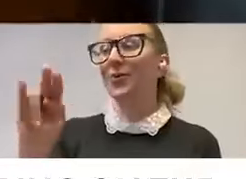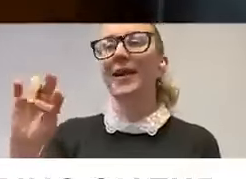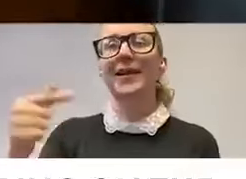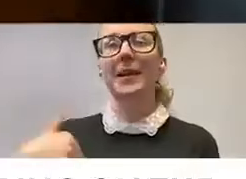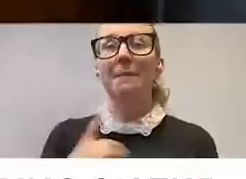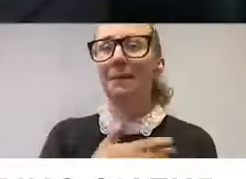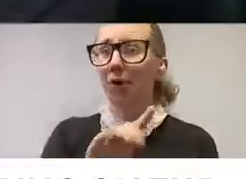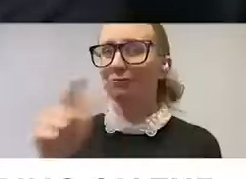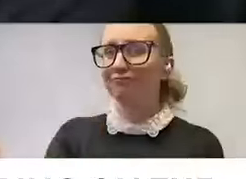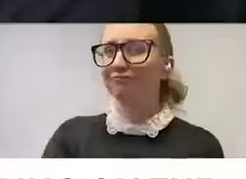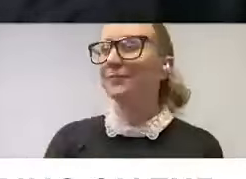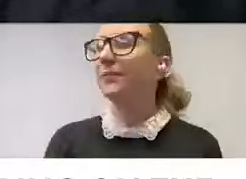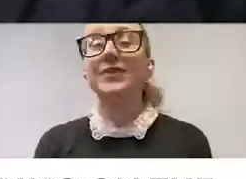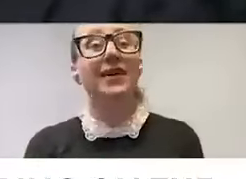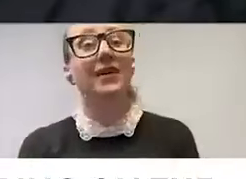Senator Fetterman.